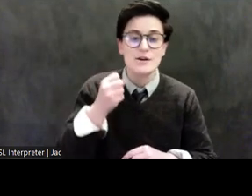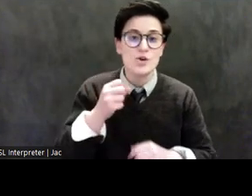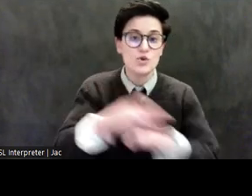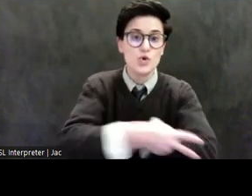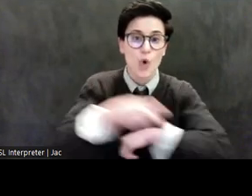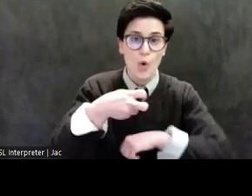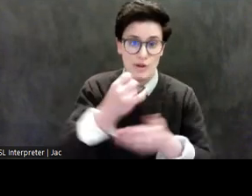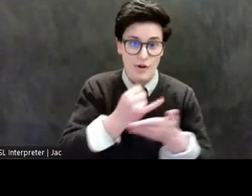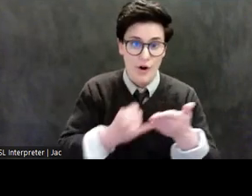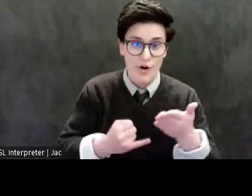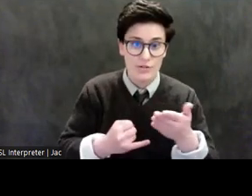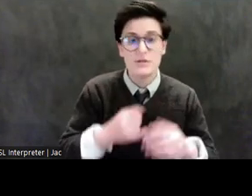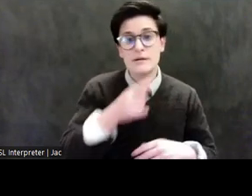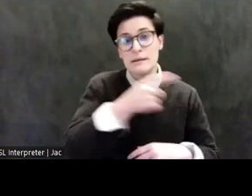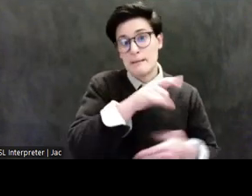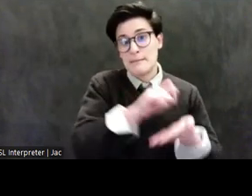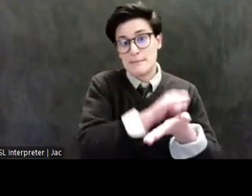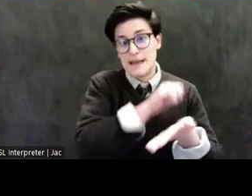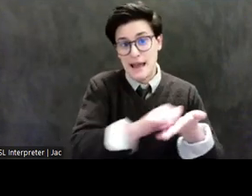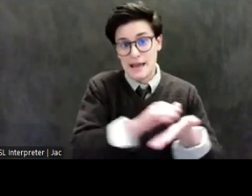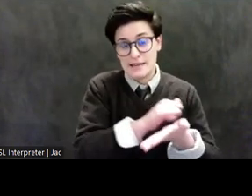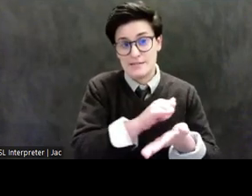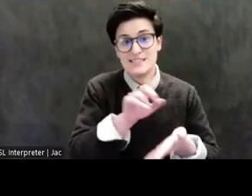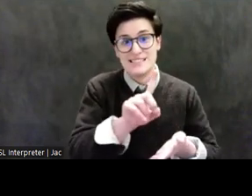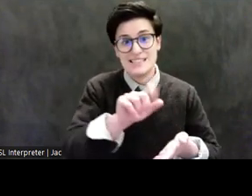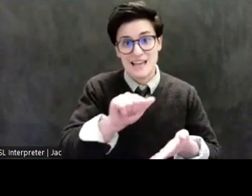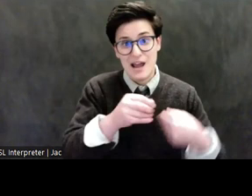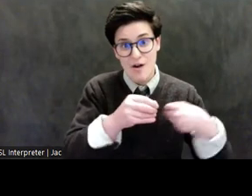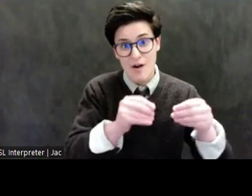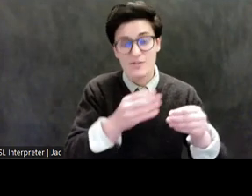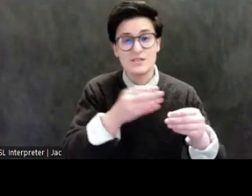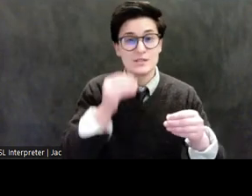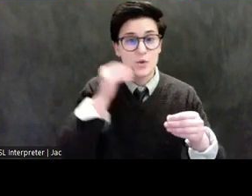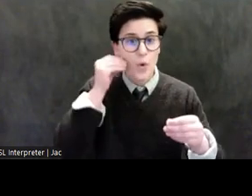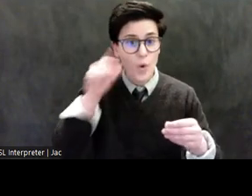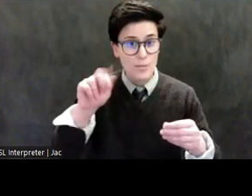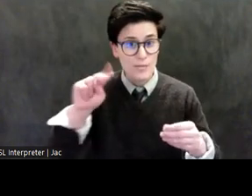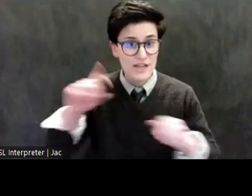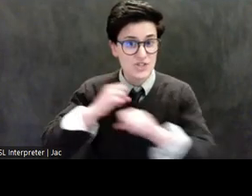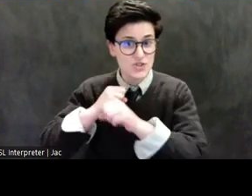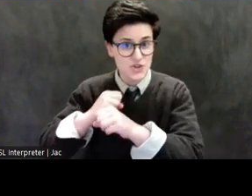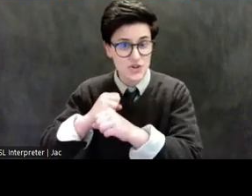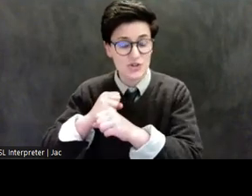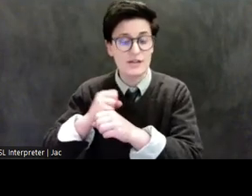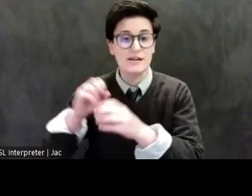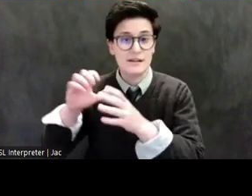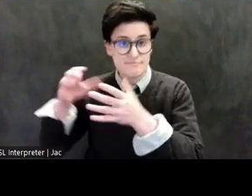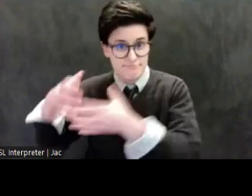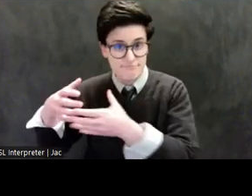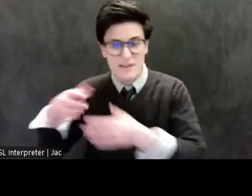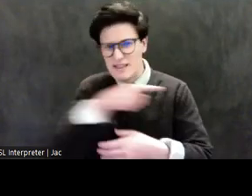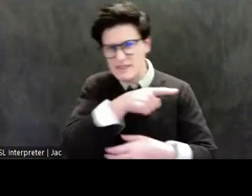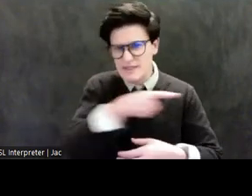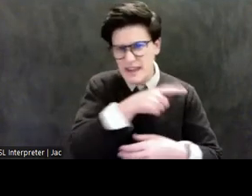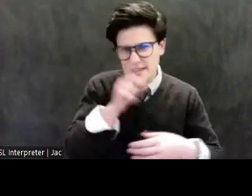trade by the Manhattan District Attorney's Office and Homeland Security investigation. And their work continues. They are actually quite